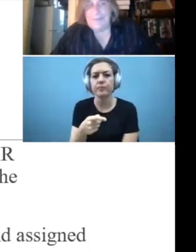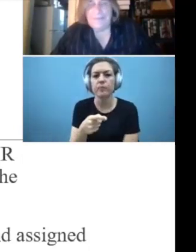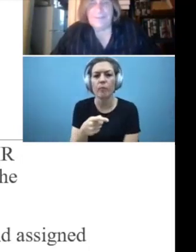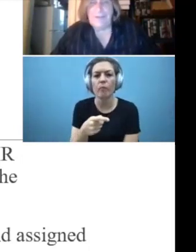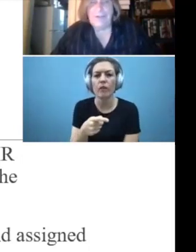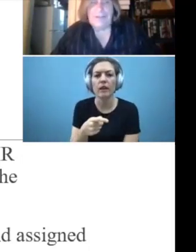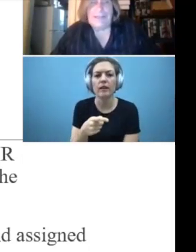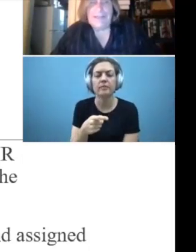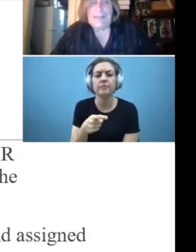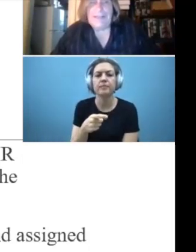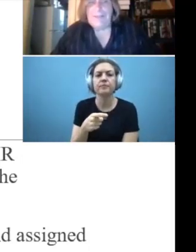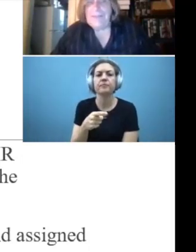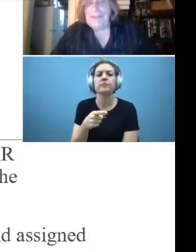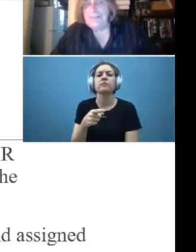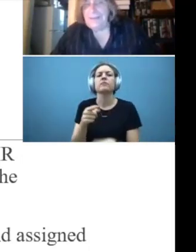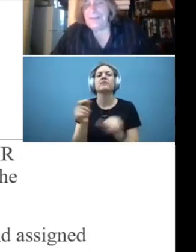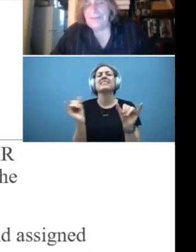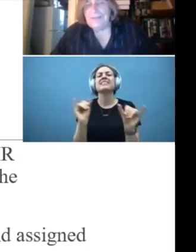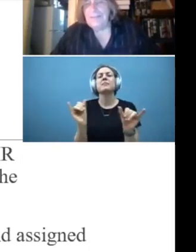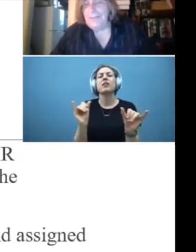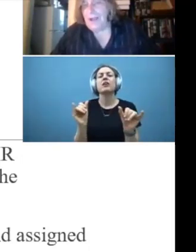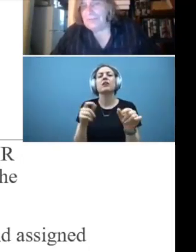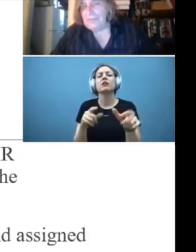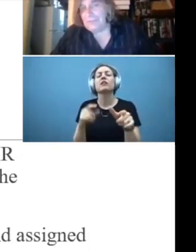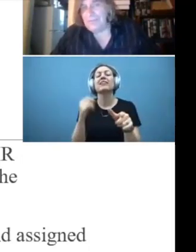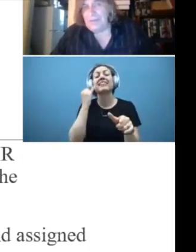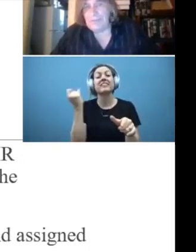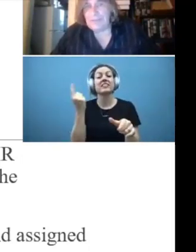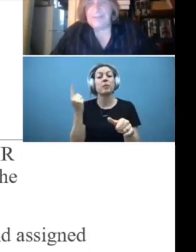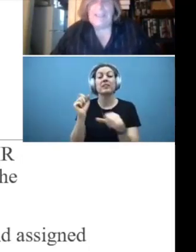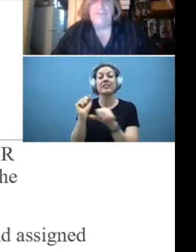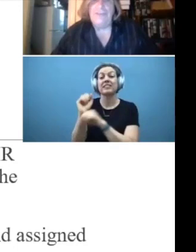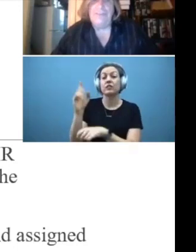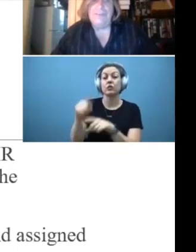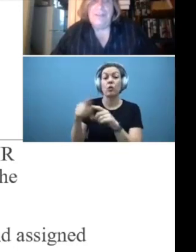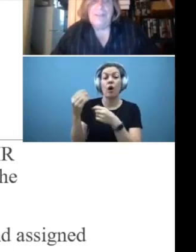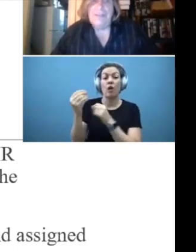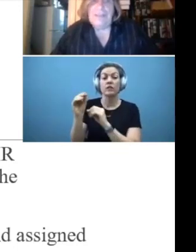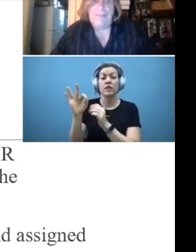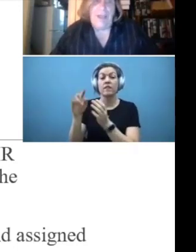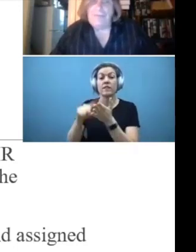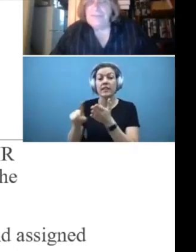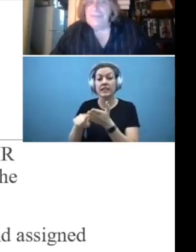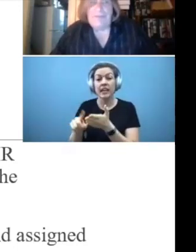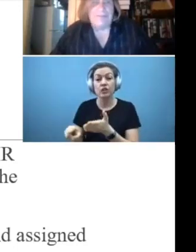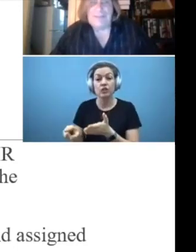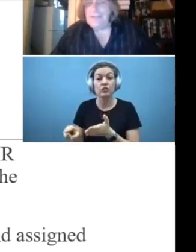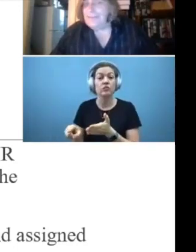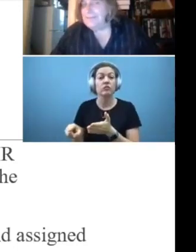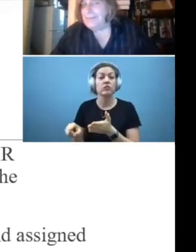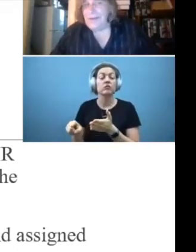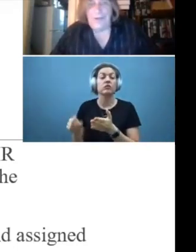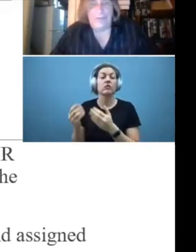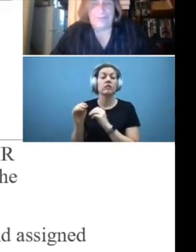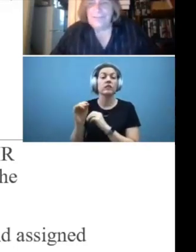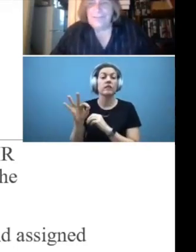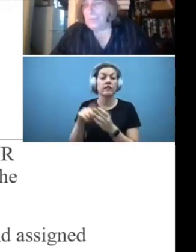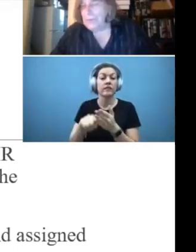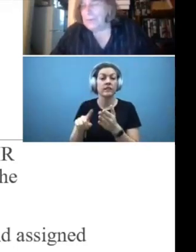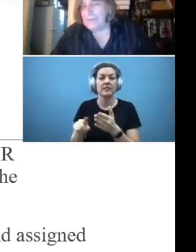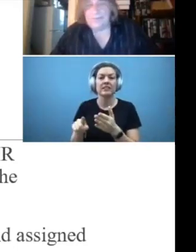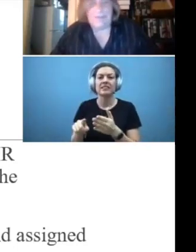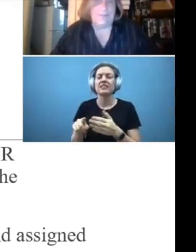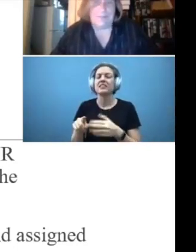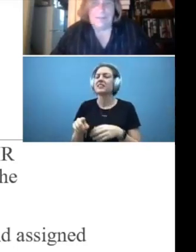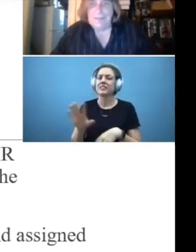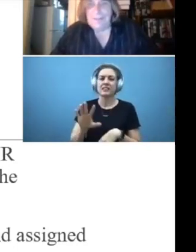similarly, if something is, uh, sent to the Office of Investigations, if the Office of Investigations, no, no, this is not